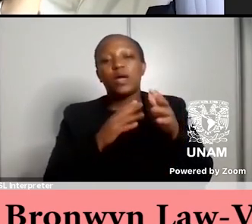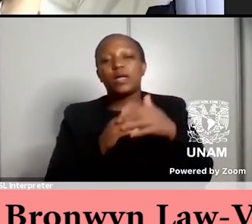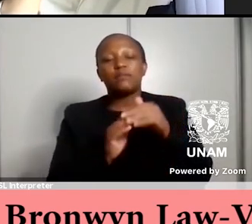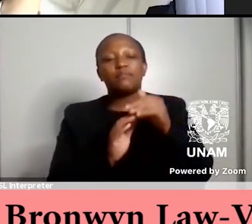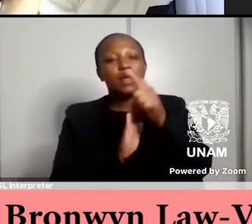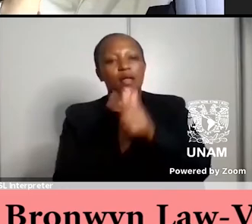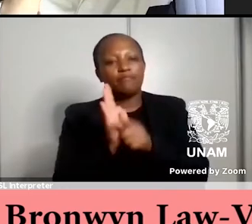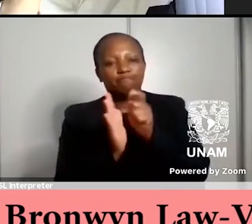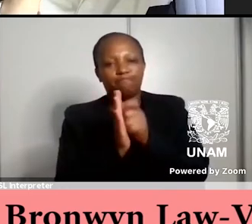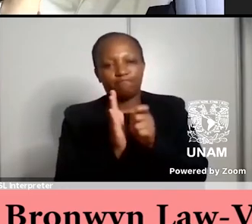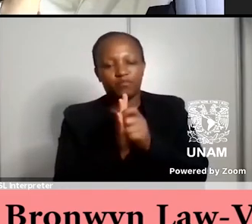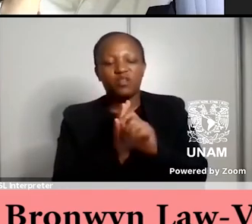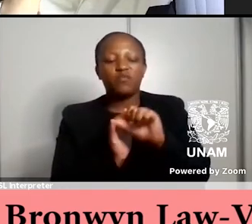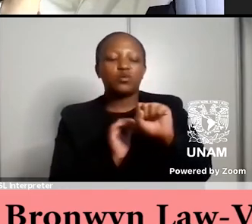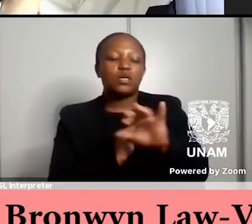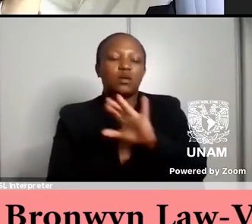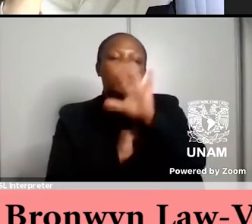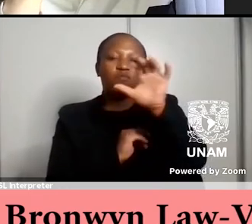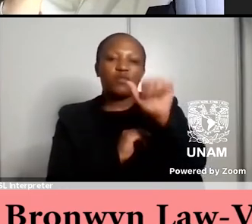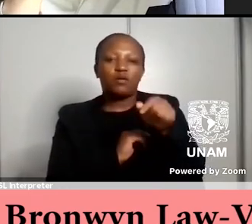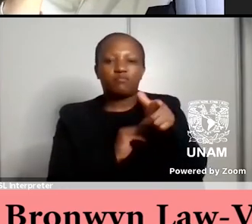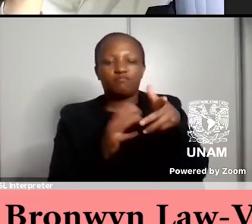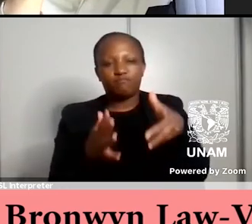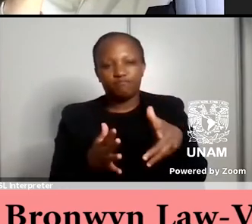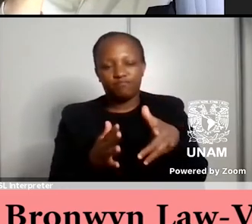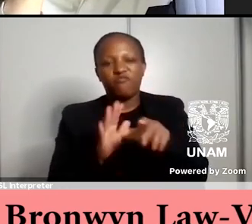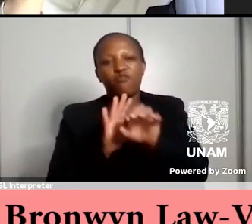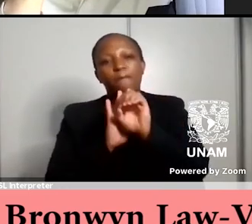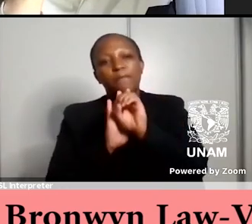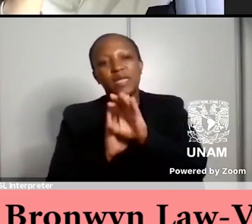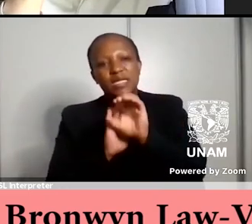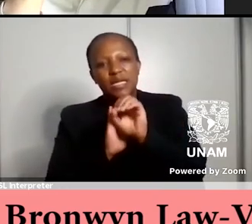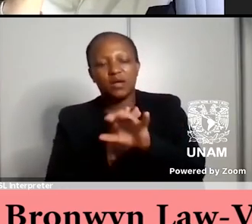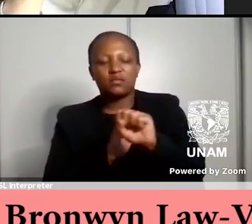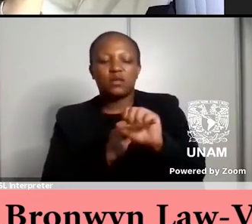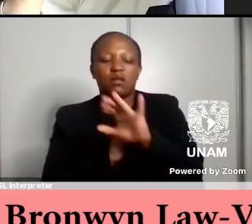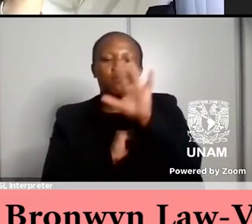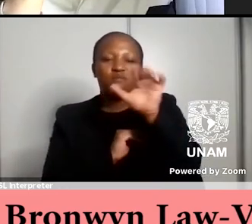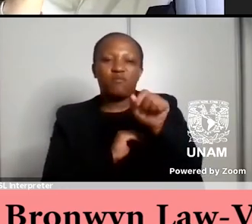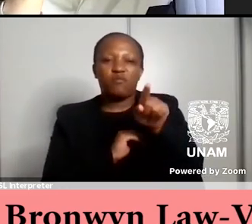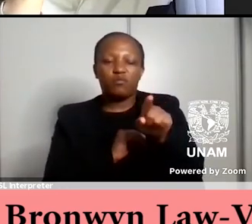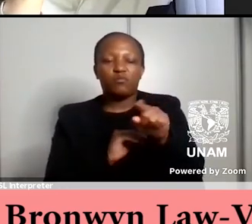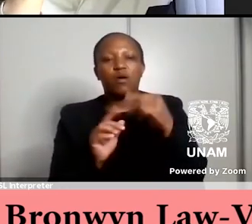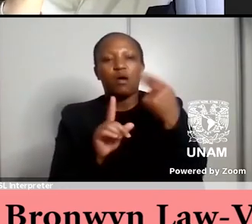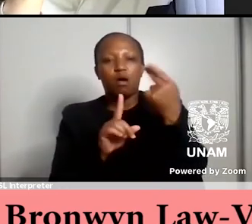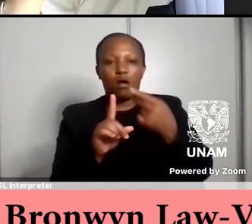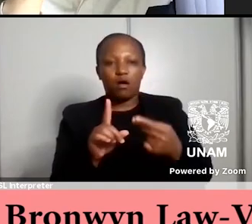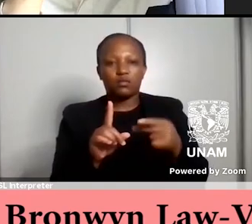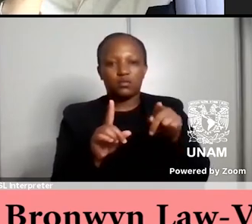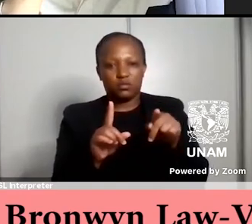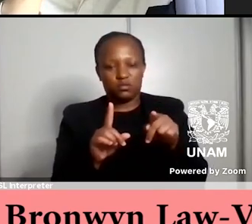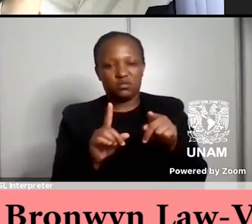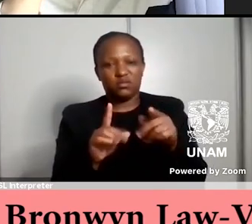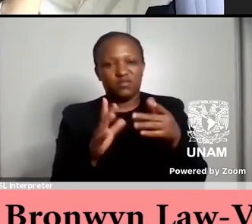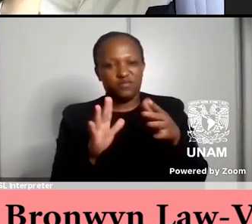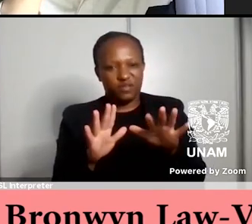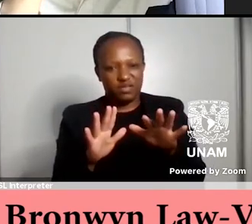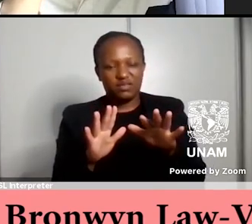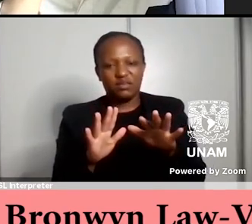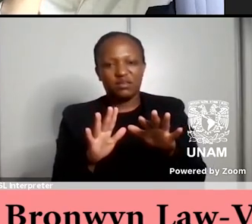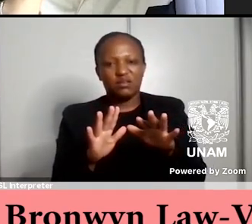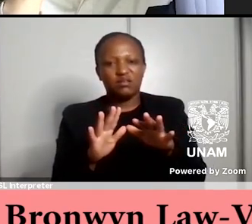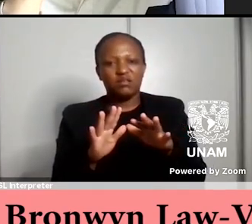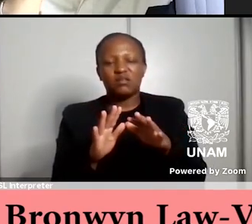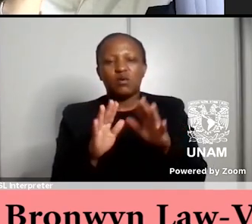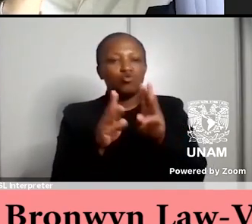in South African in South African media um the arts in general have been relegated to back pages of